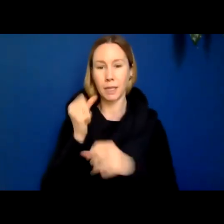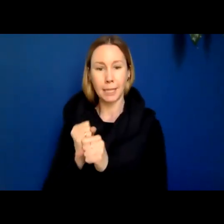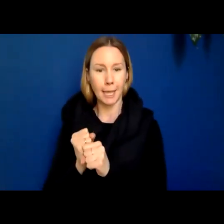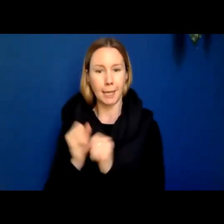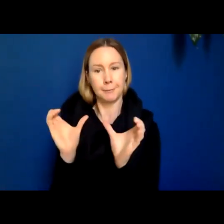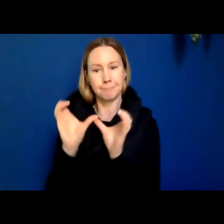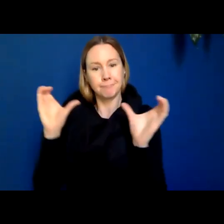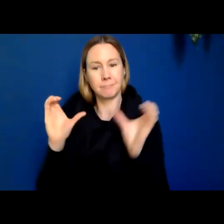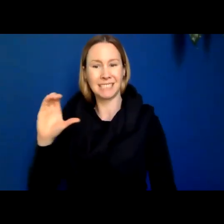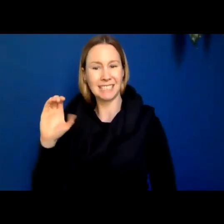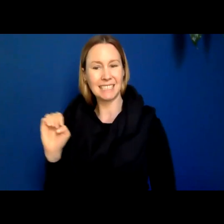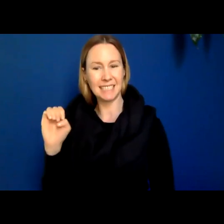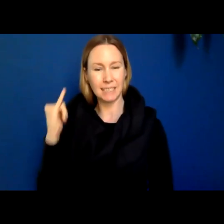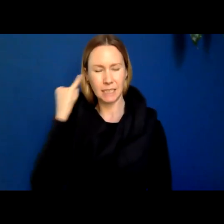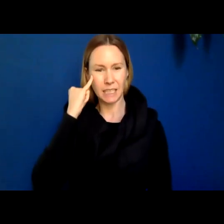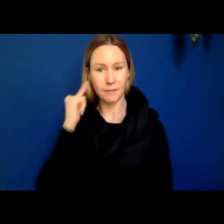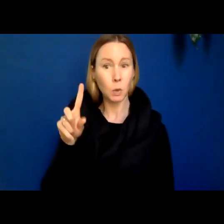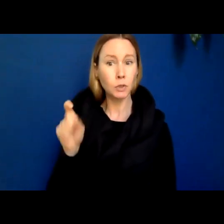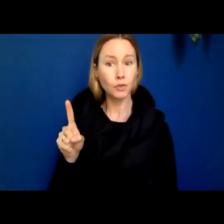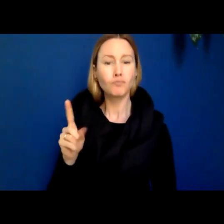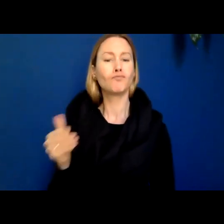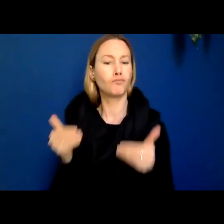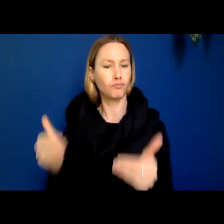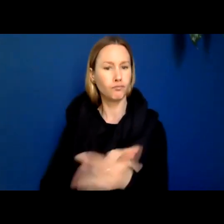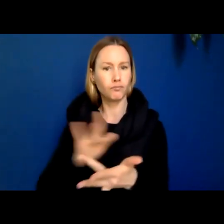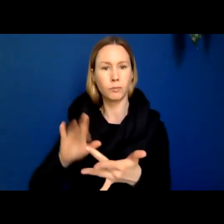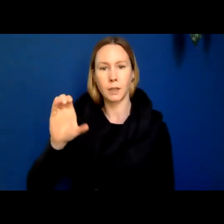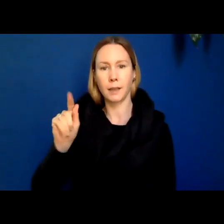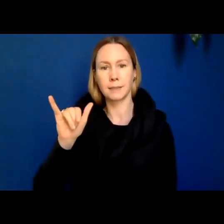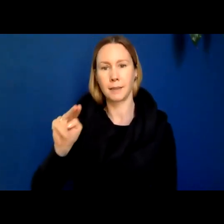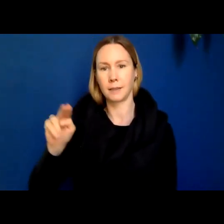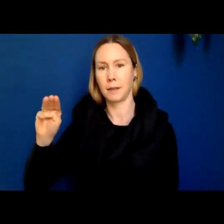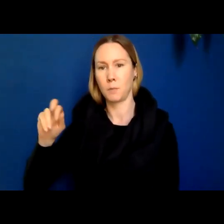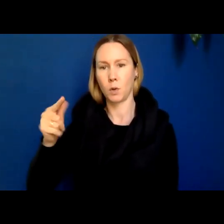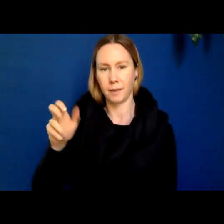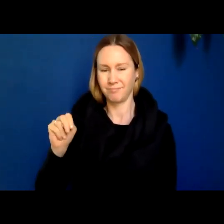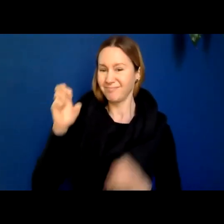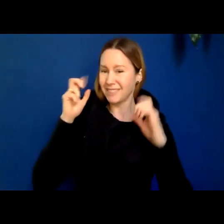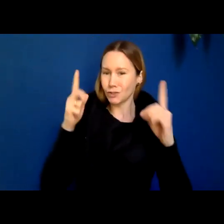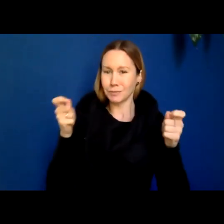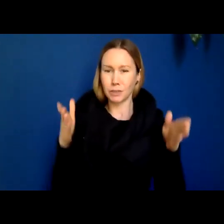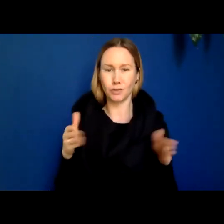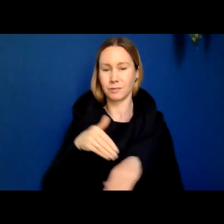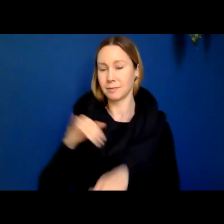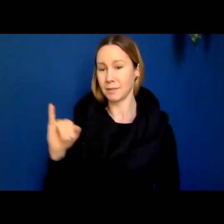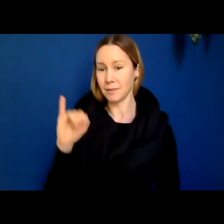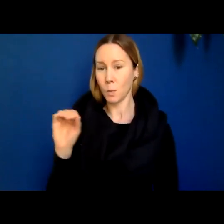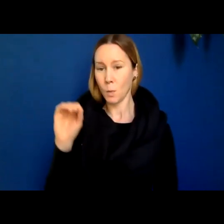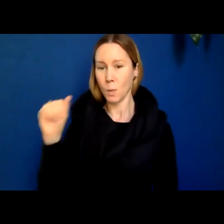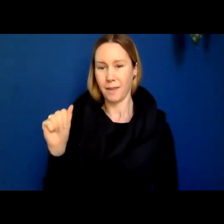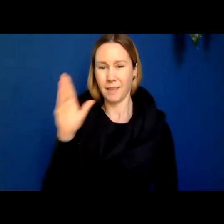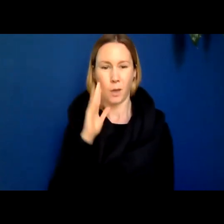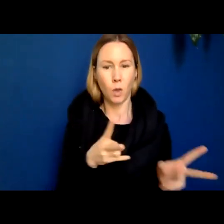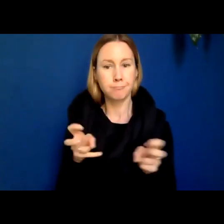has questions about this, feel free to contact Katlyn Morgan, Education Manager at the IOA, and I'll put